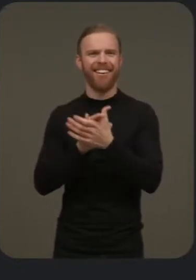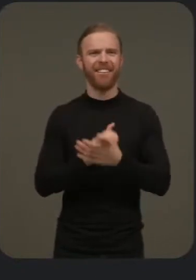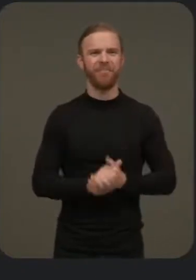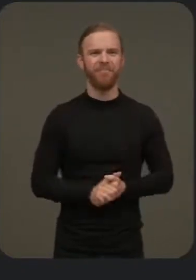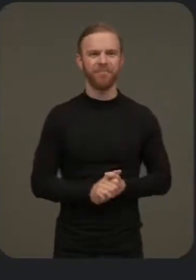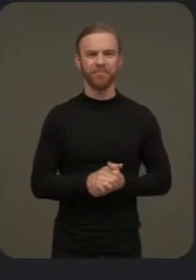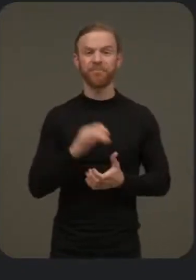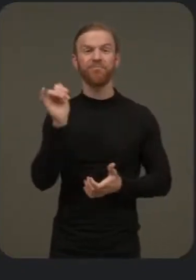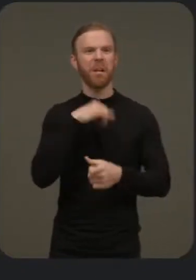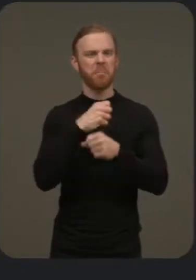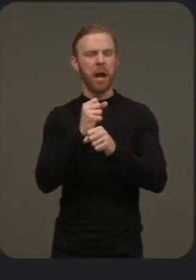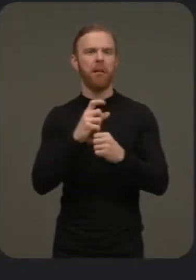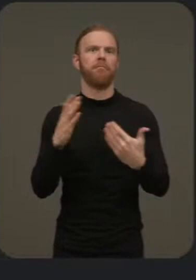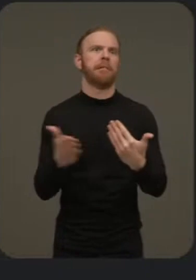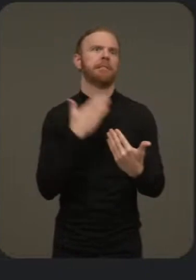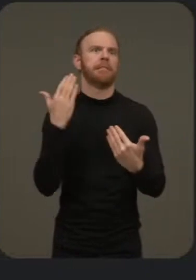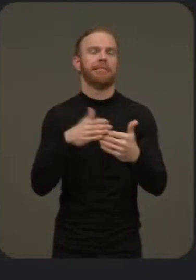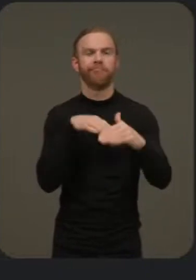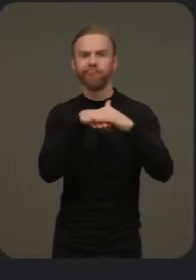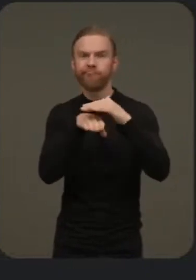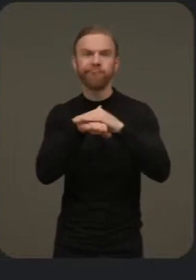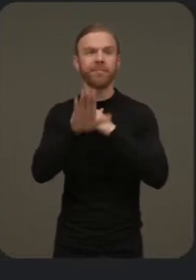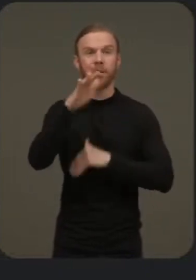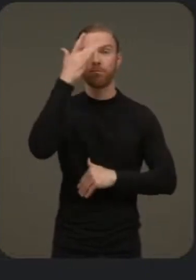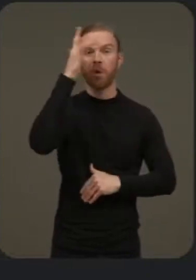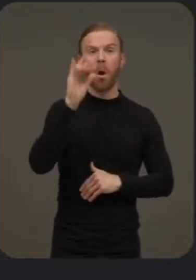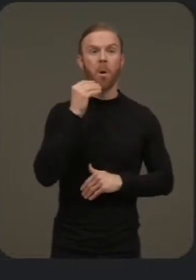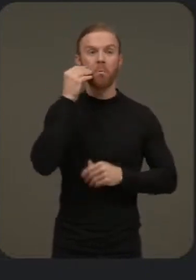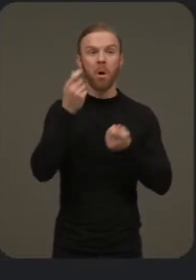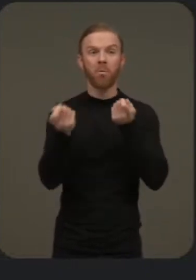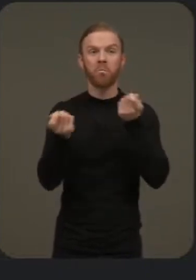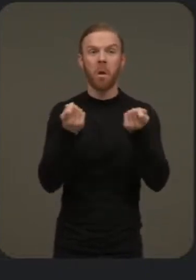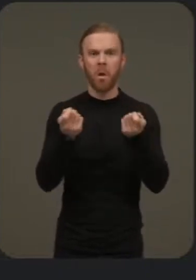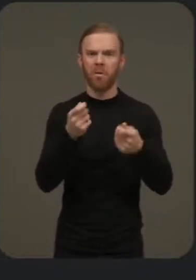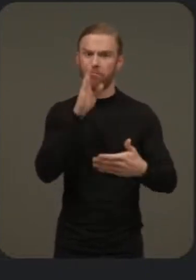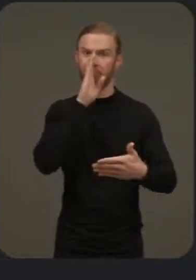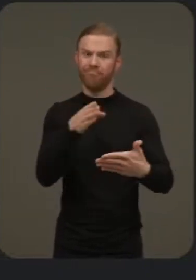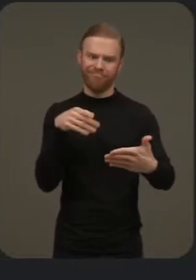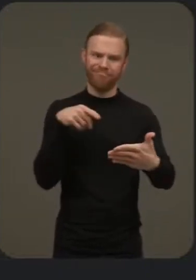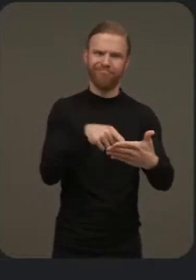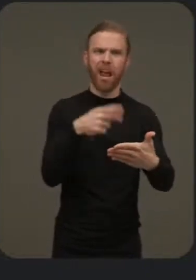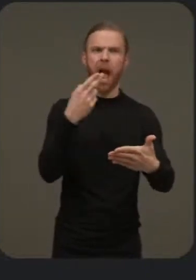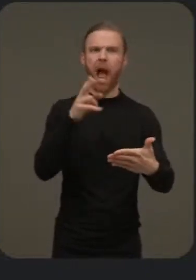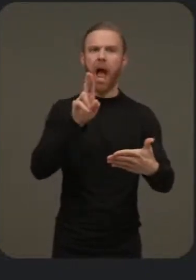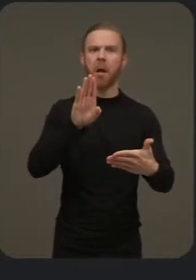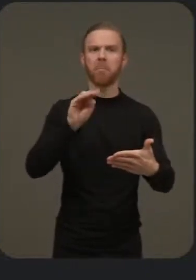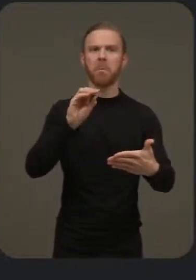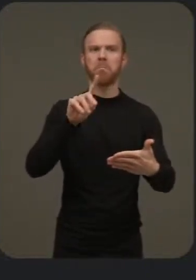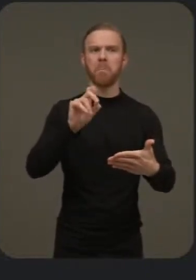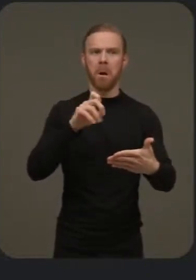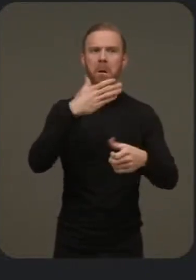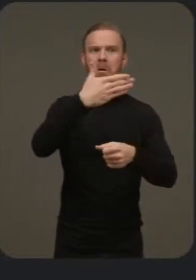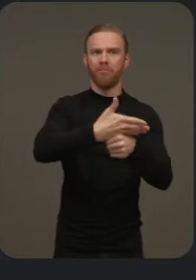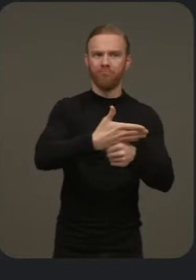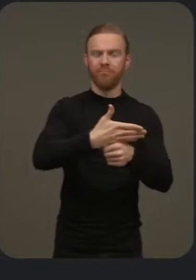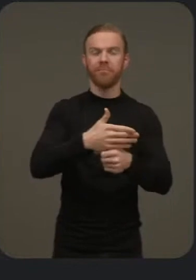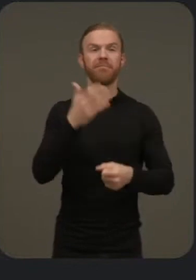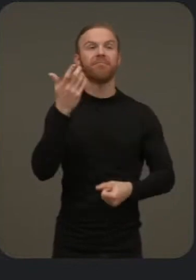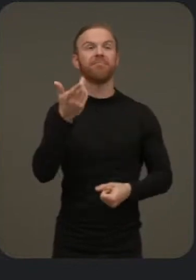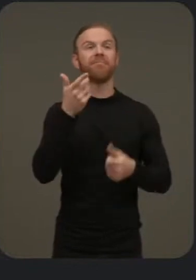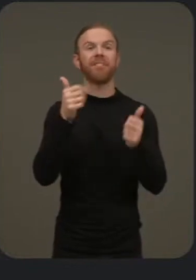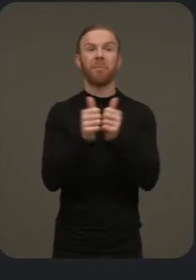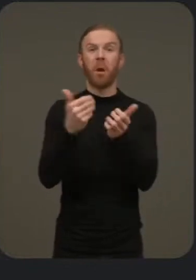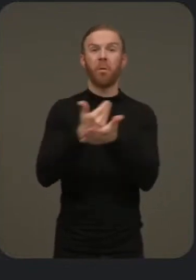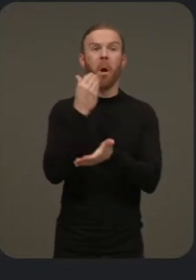We also made it really easy to access your smart home controls directly from hub mode. With the new home panel, any